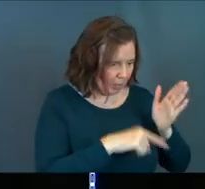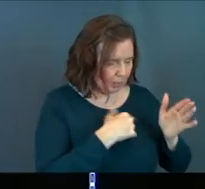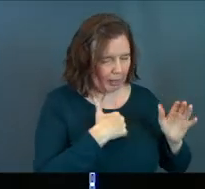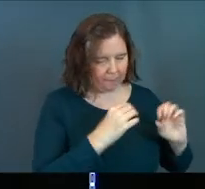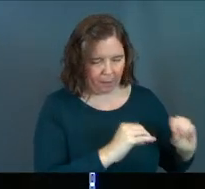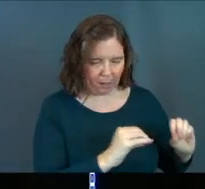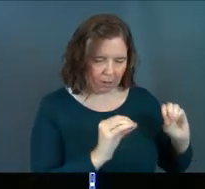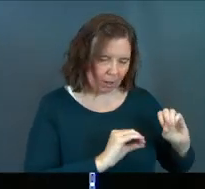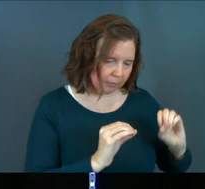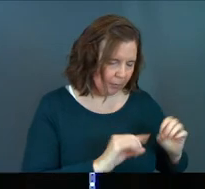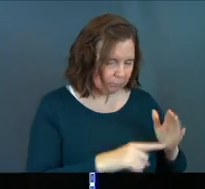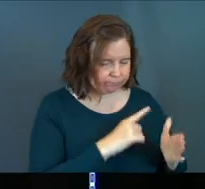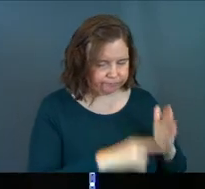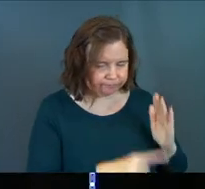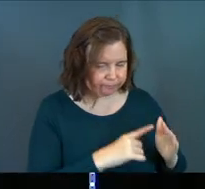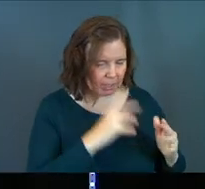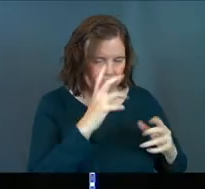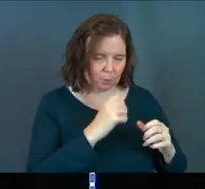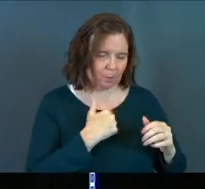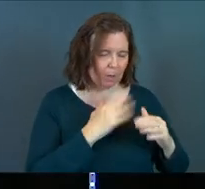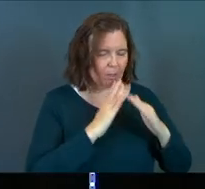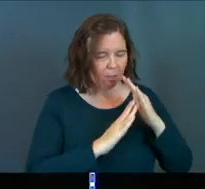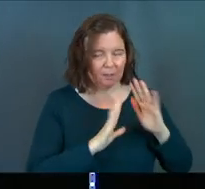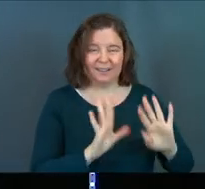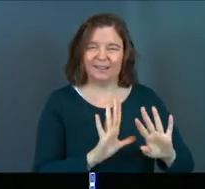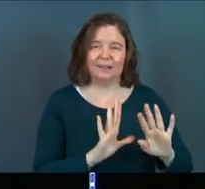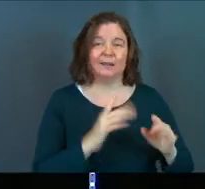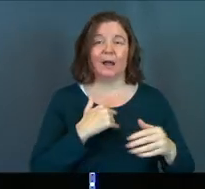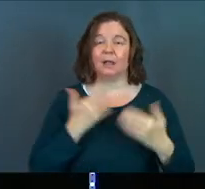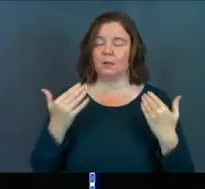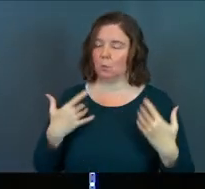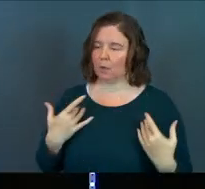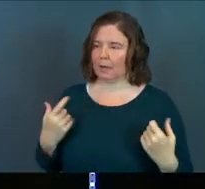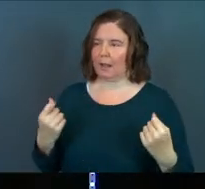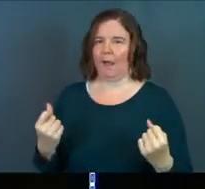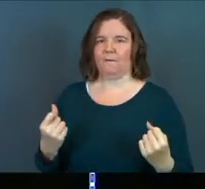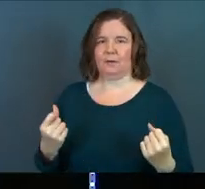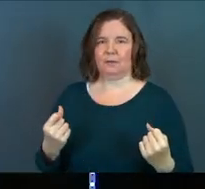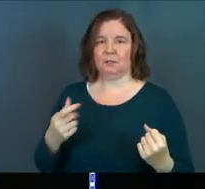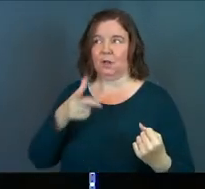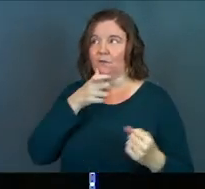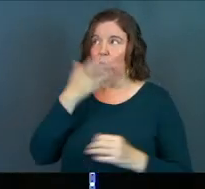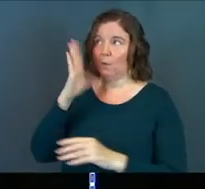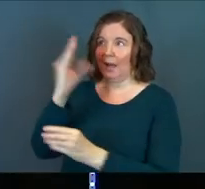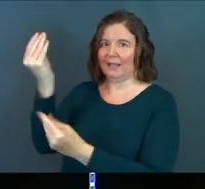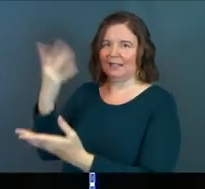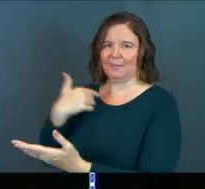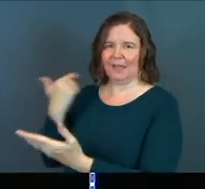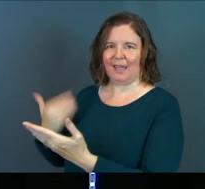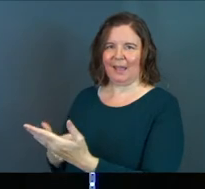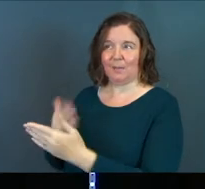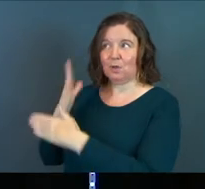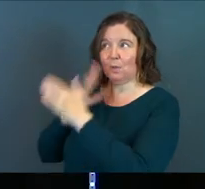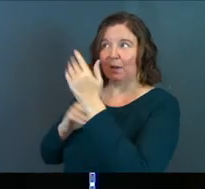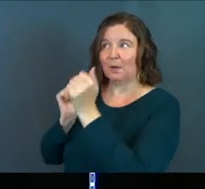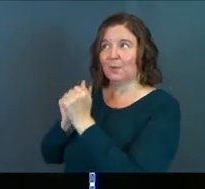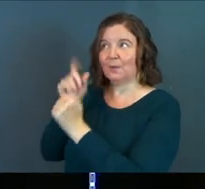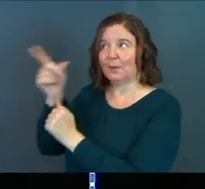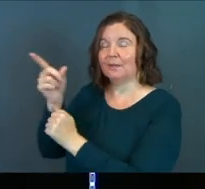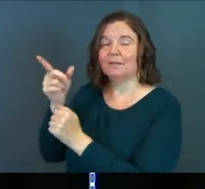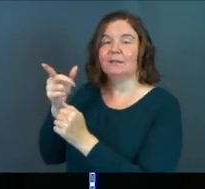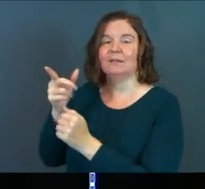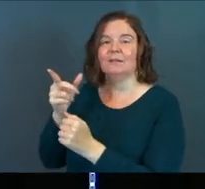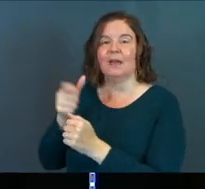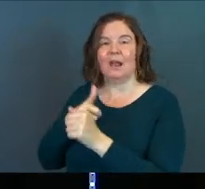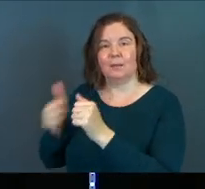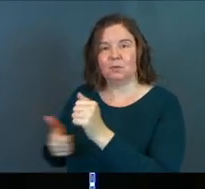nothing and beat myself up and assume that that's how I'm supposed to live my life. But instead I can walk in confidence of who God says I am and I can live my